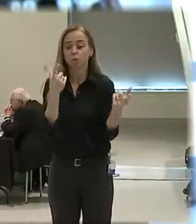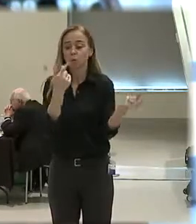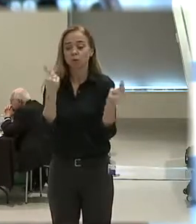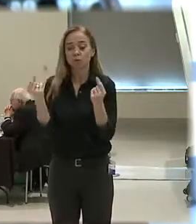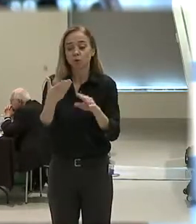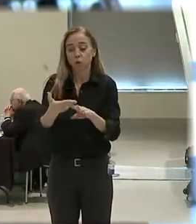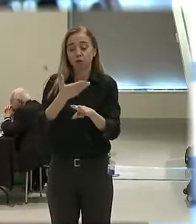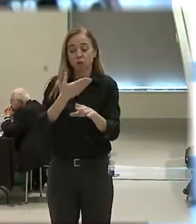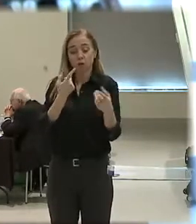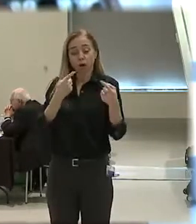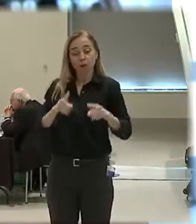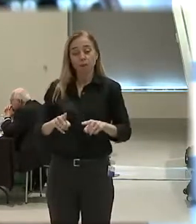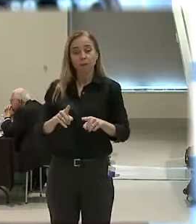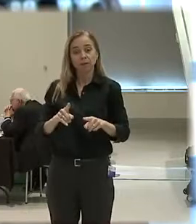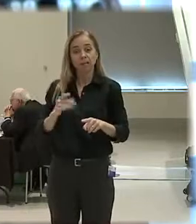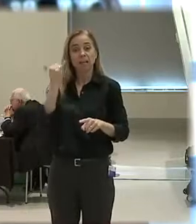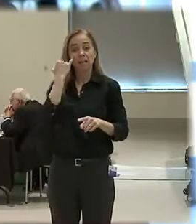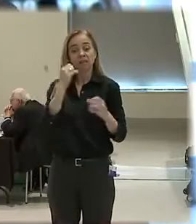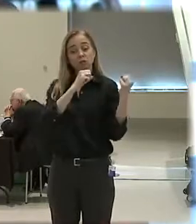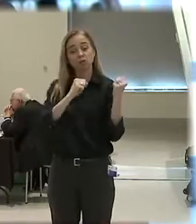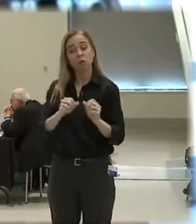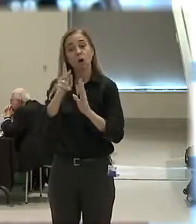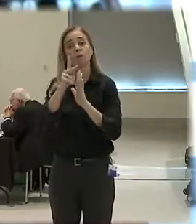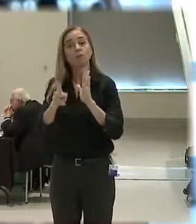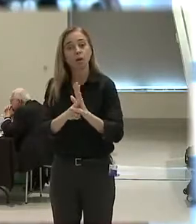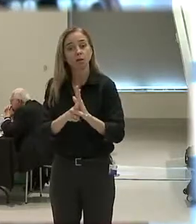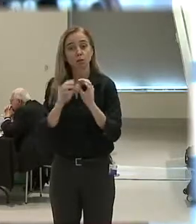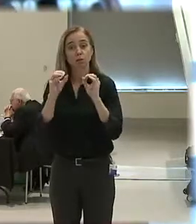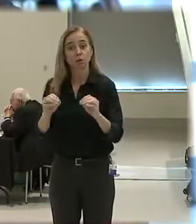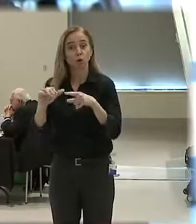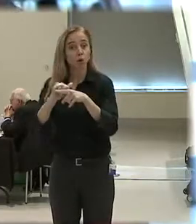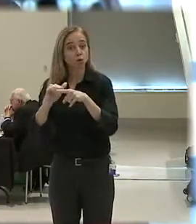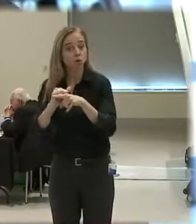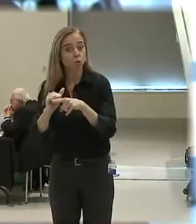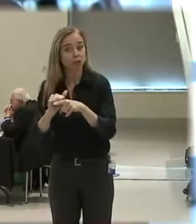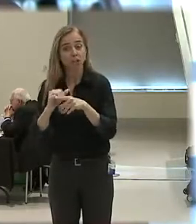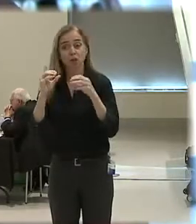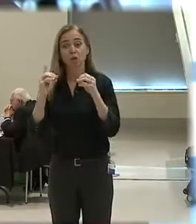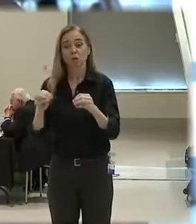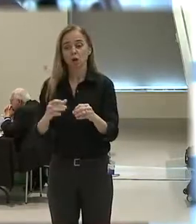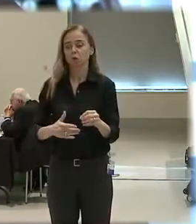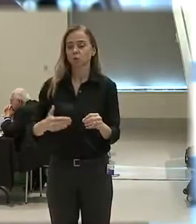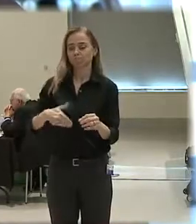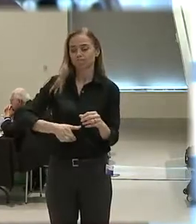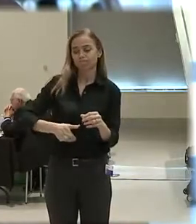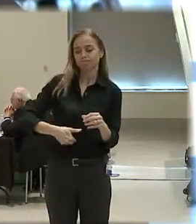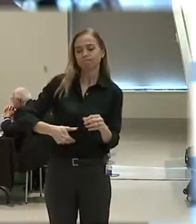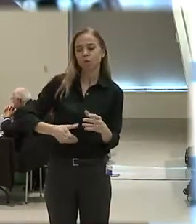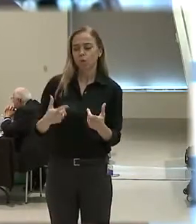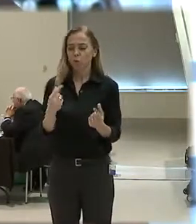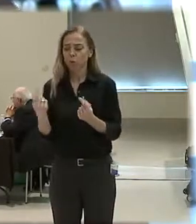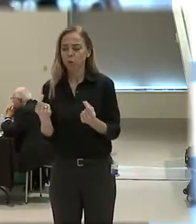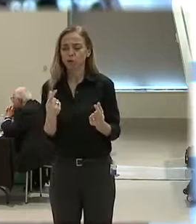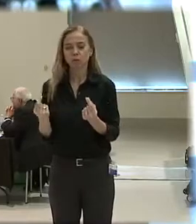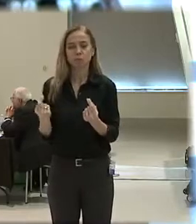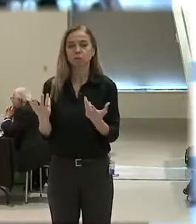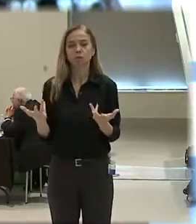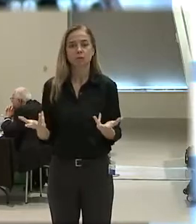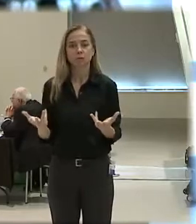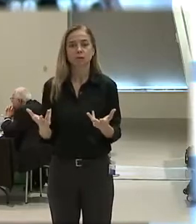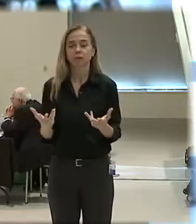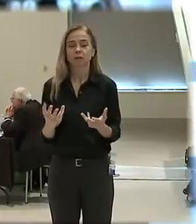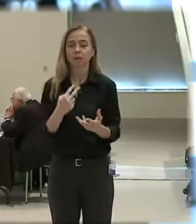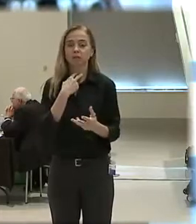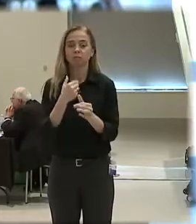beforehand, if there aren't strong policies, if there isn't training, and if there isn't a sense of, you know, what do you do, then you're